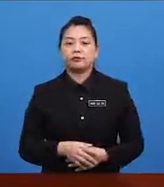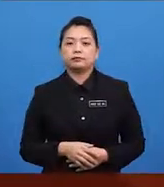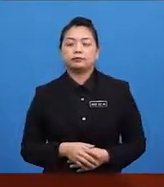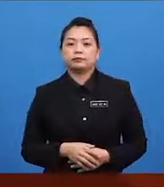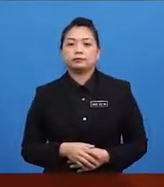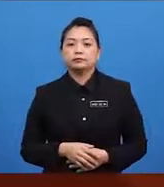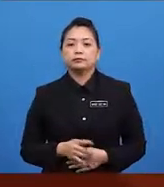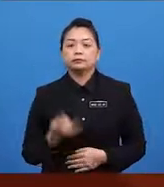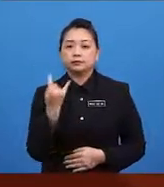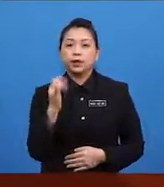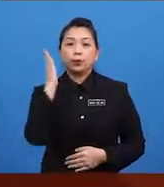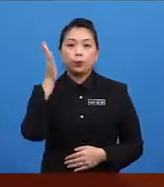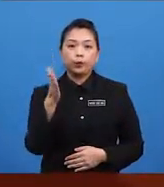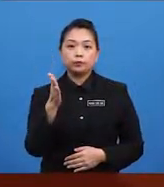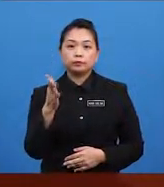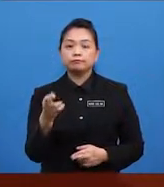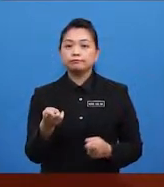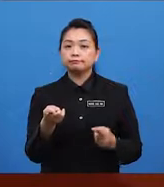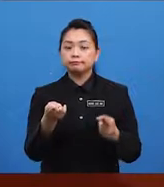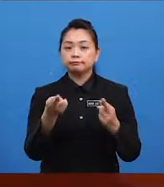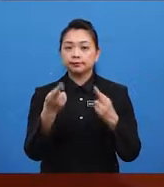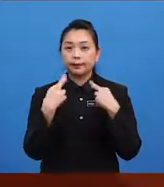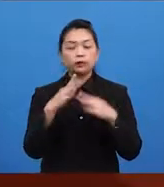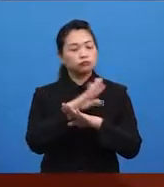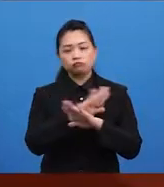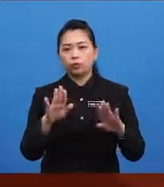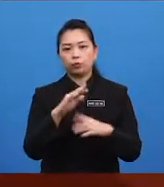then they would reply, no, we don't have.